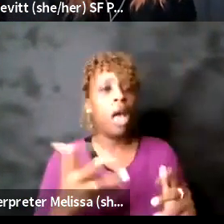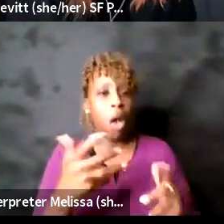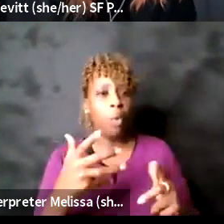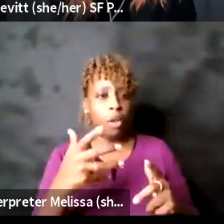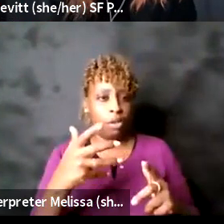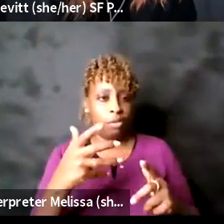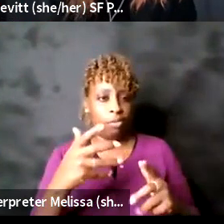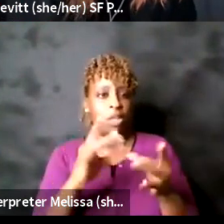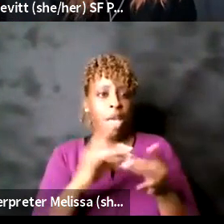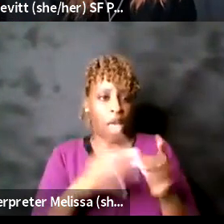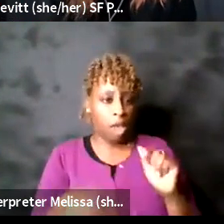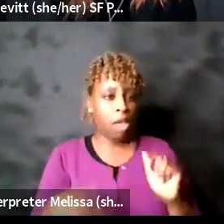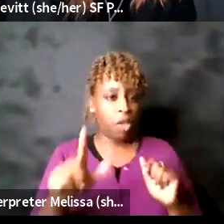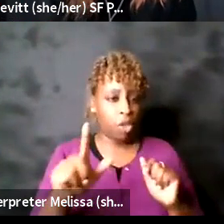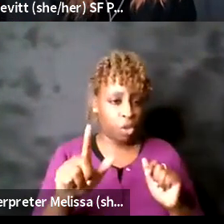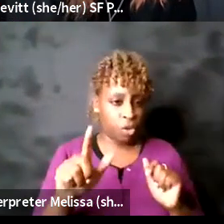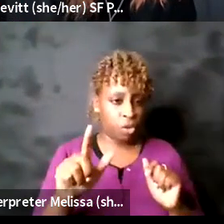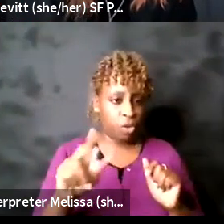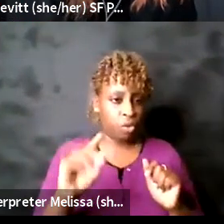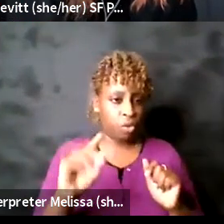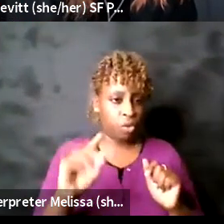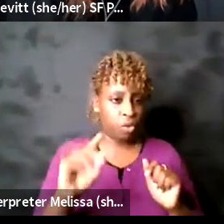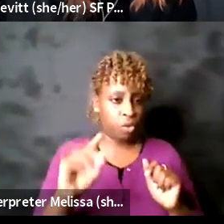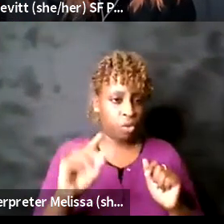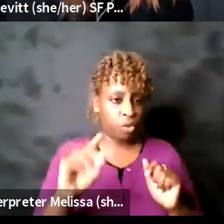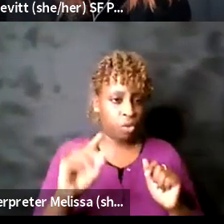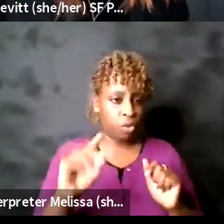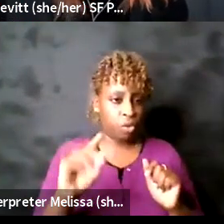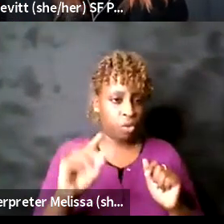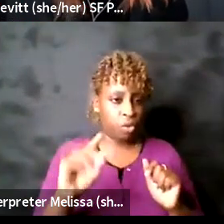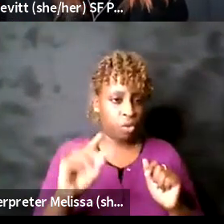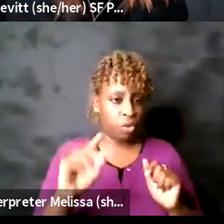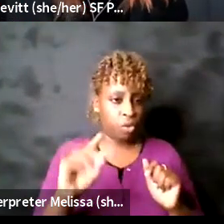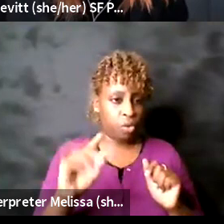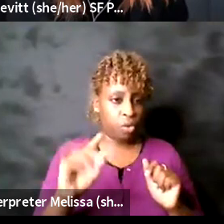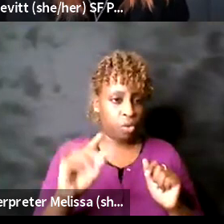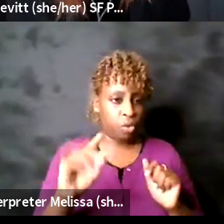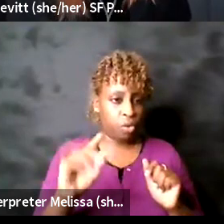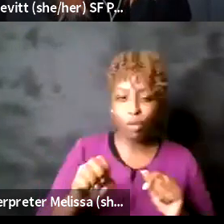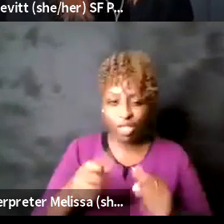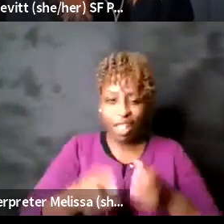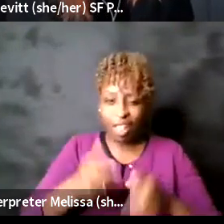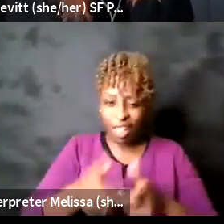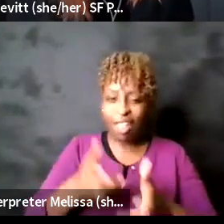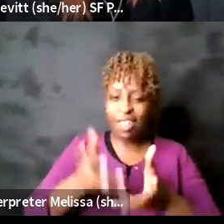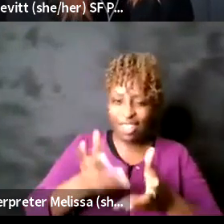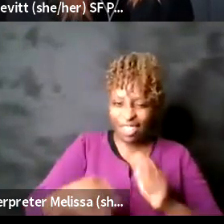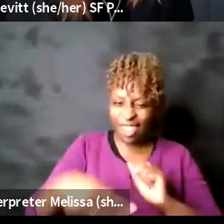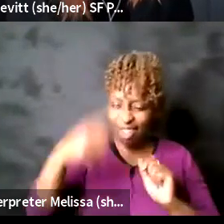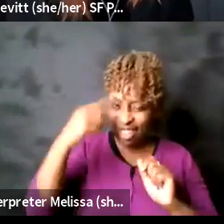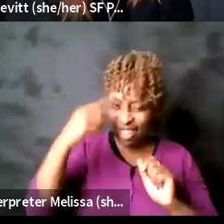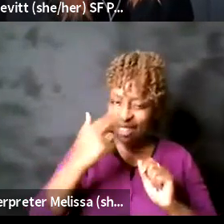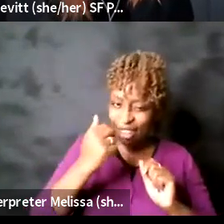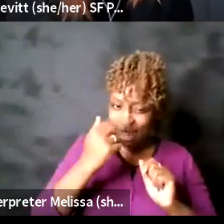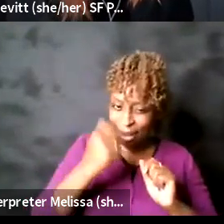uh rose just posted this actually in the chat which is funny uh i think we i think it would be really nice to get away from the term